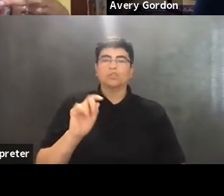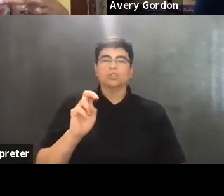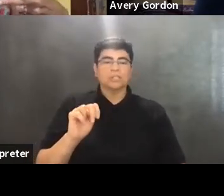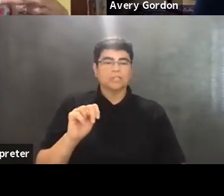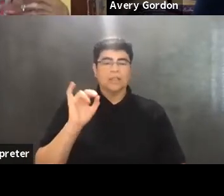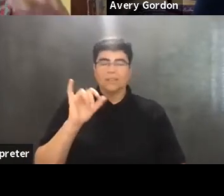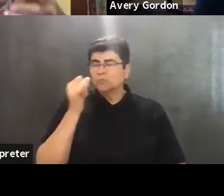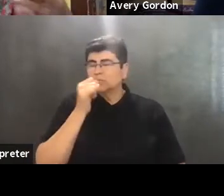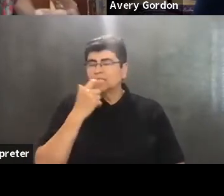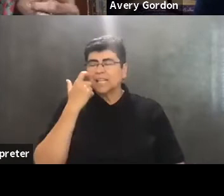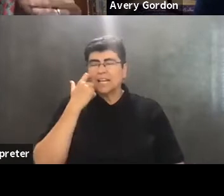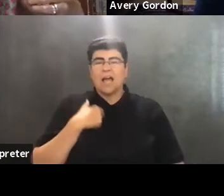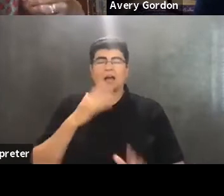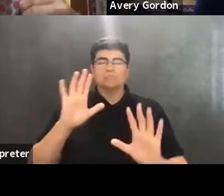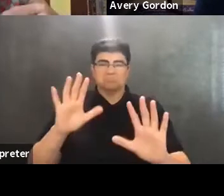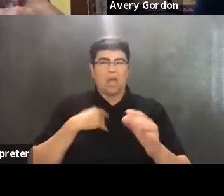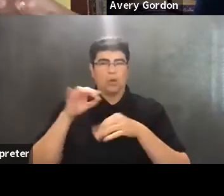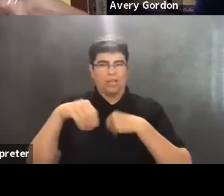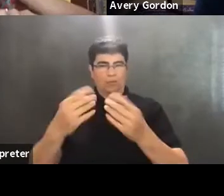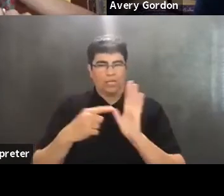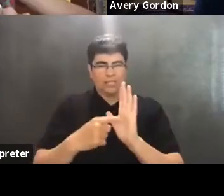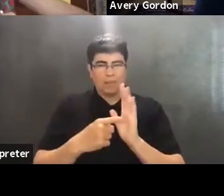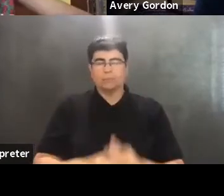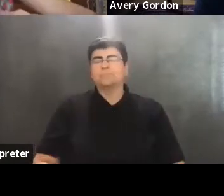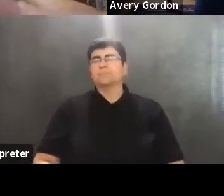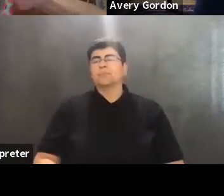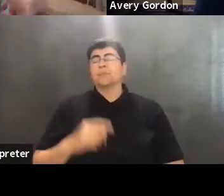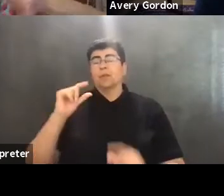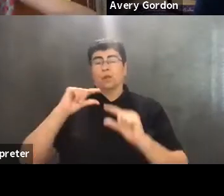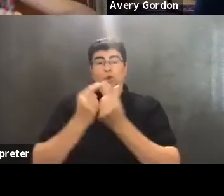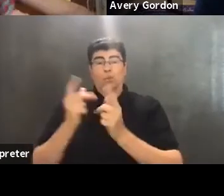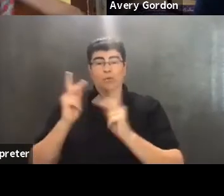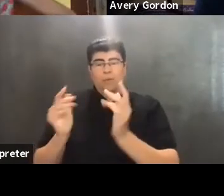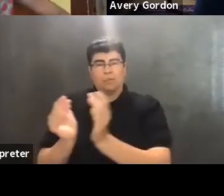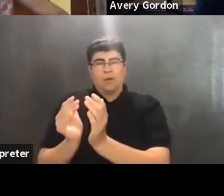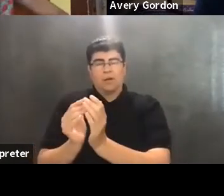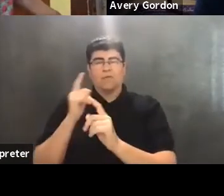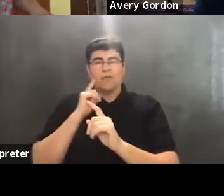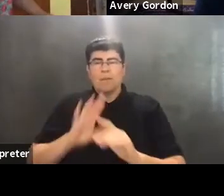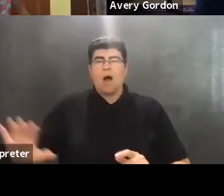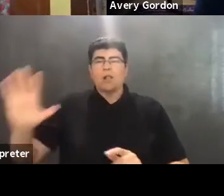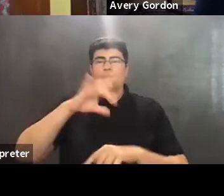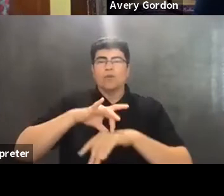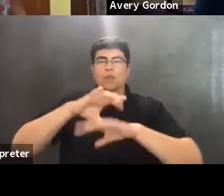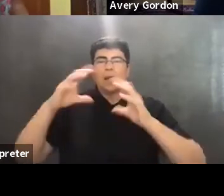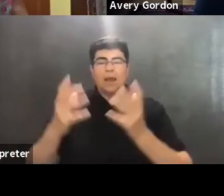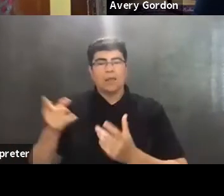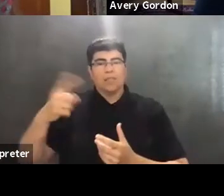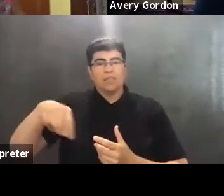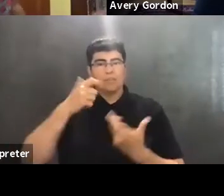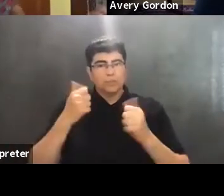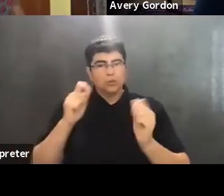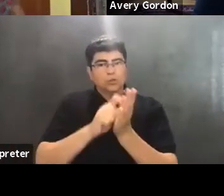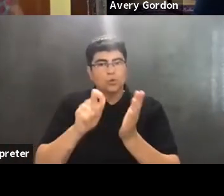That, well, I'll give you an example. There's a small group of people from dotted around the planet who have been trying to write,